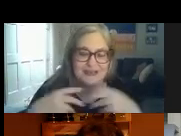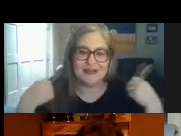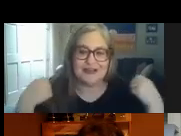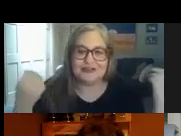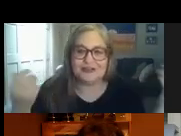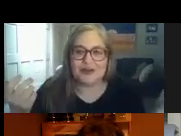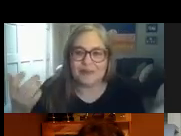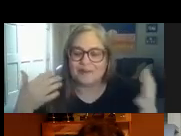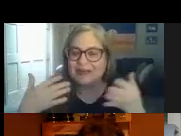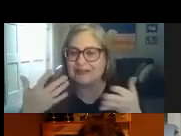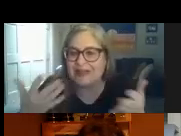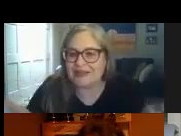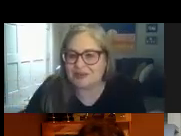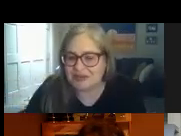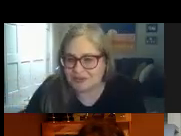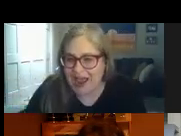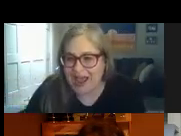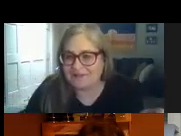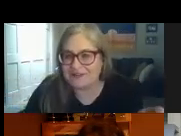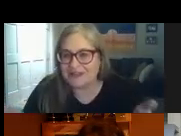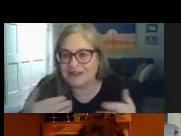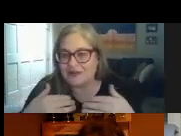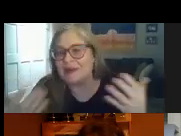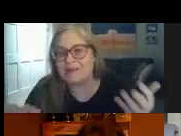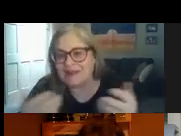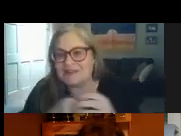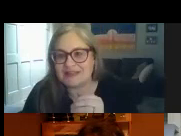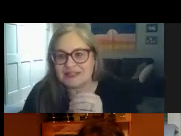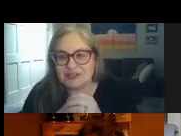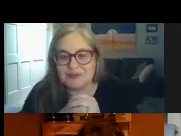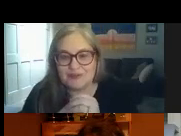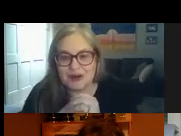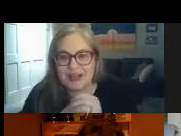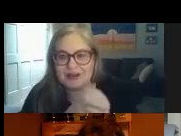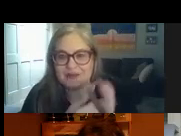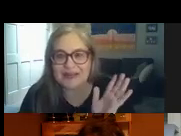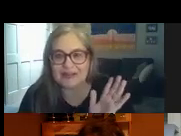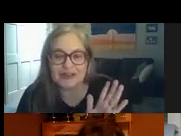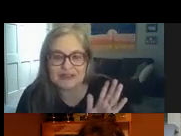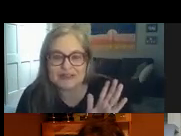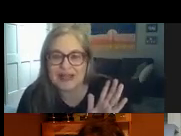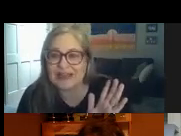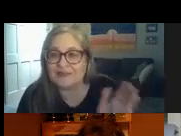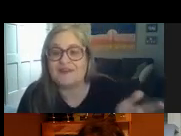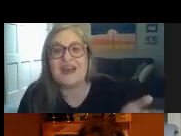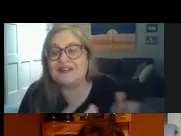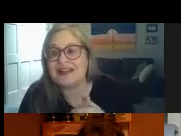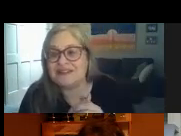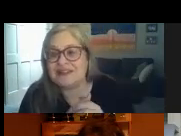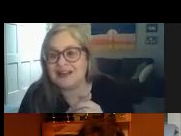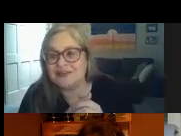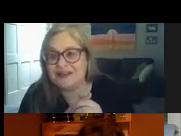county you show up at a meeting they hand you a draft or maybe they've sent it to you beforehand but it looks like a